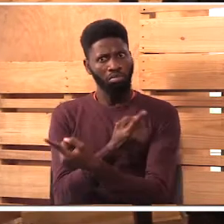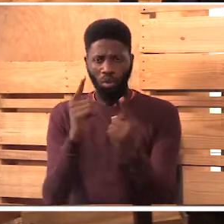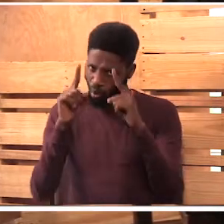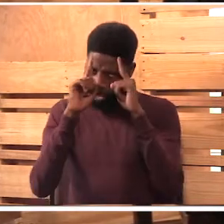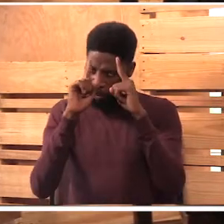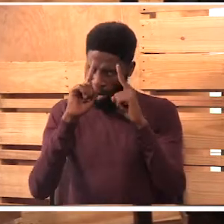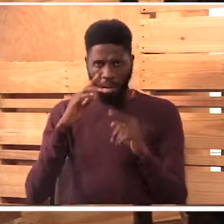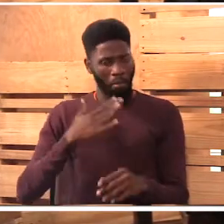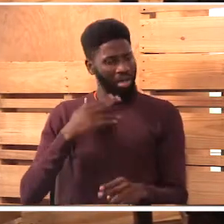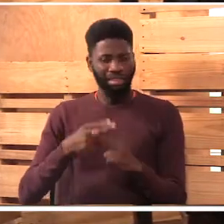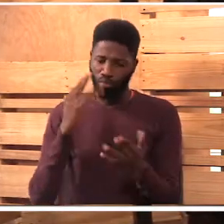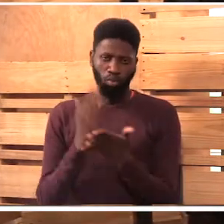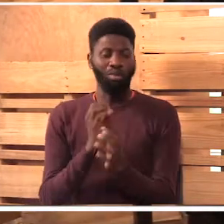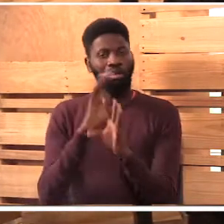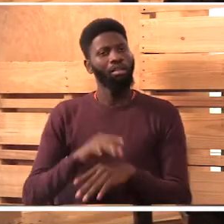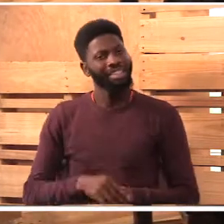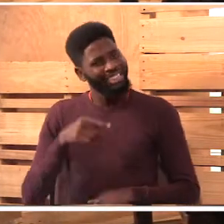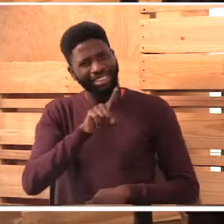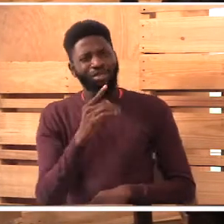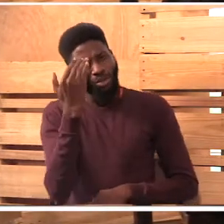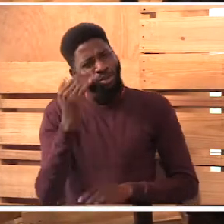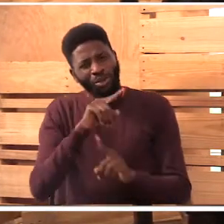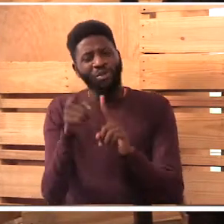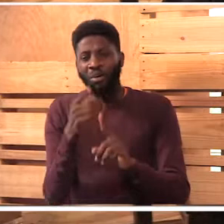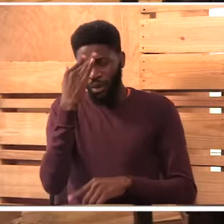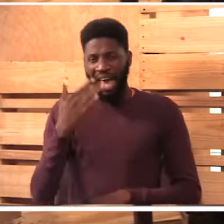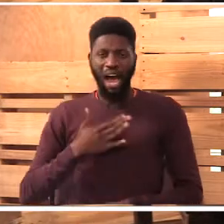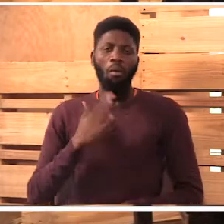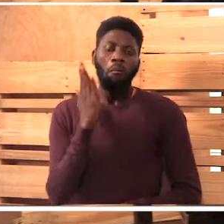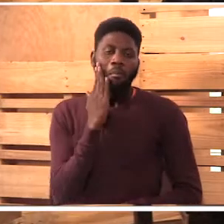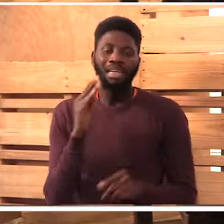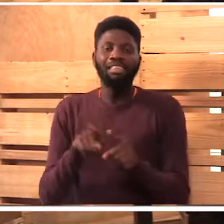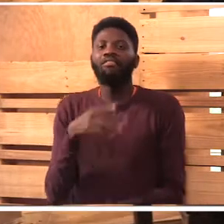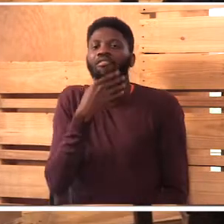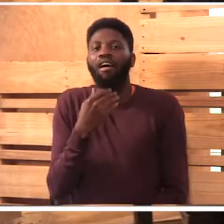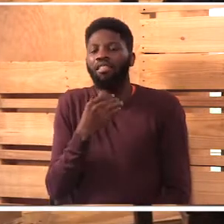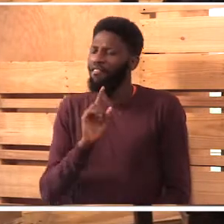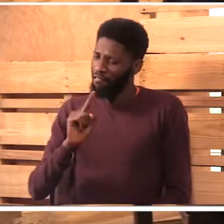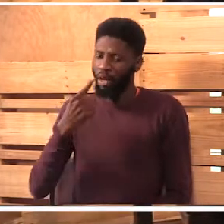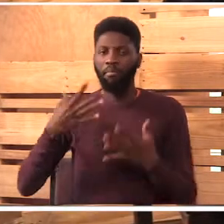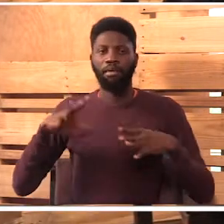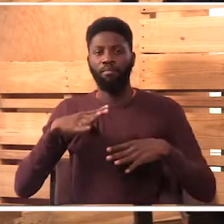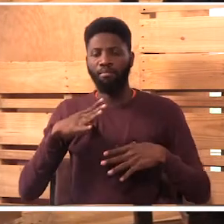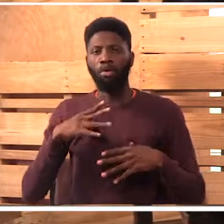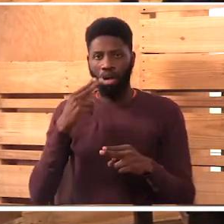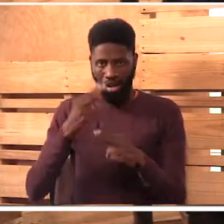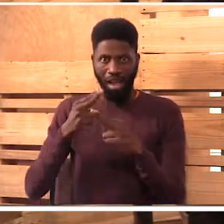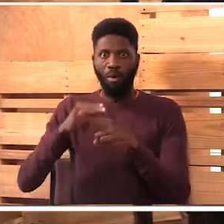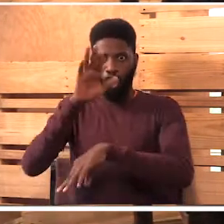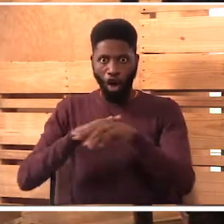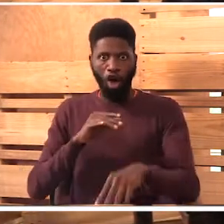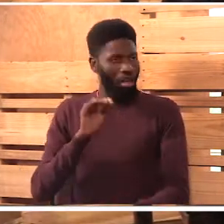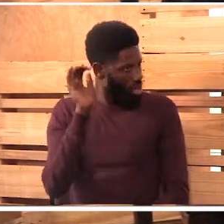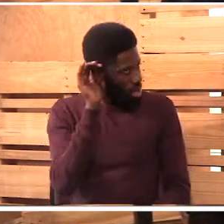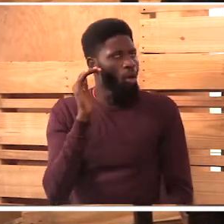For you, when did you know, because our mothers and our fathers are the first people who call us, for us to know our names.